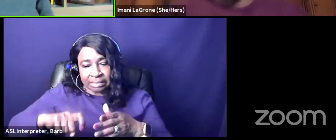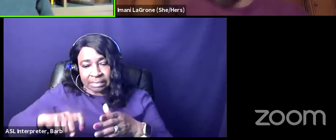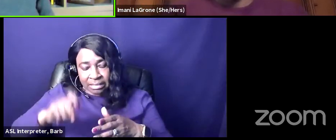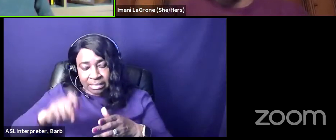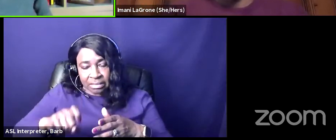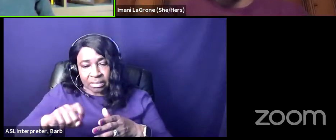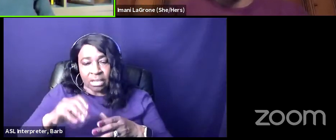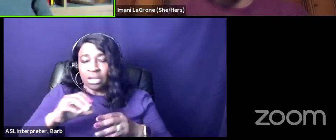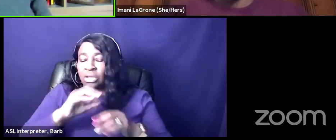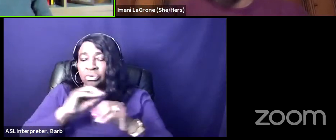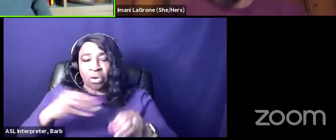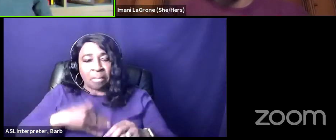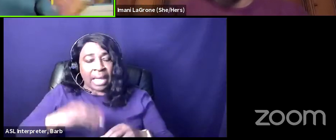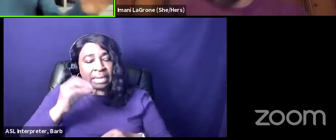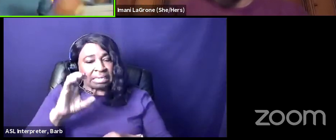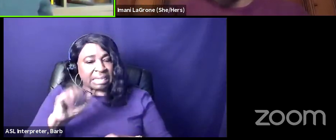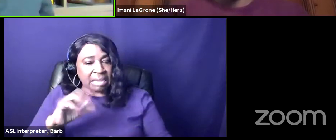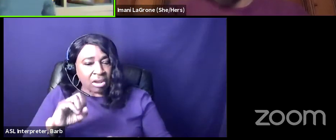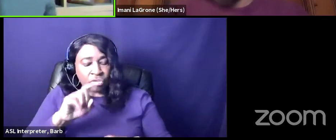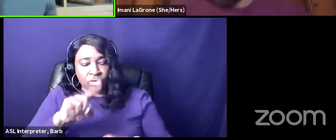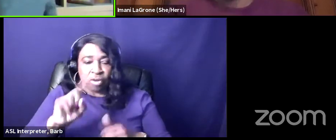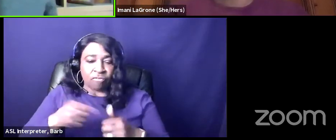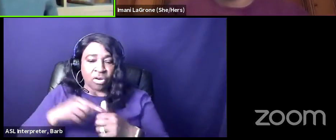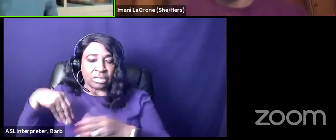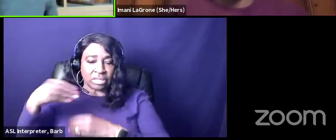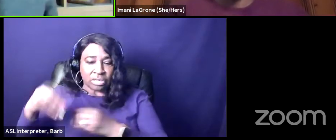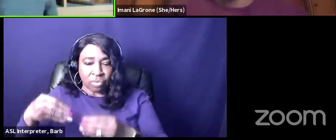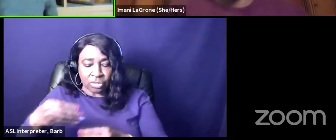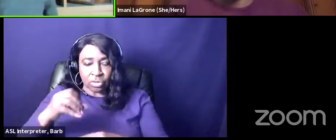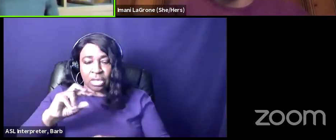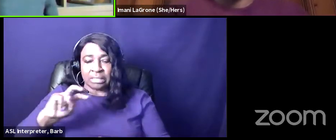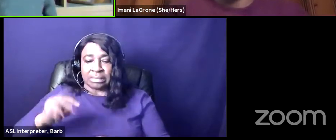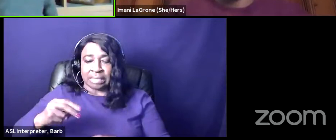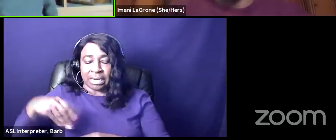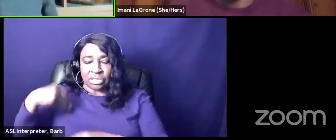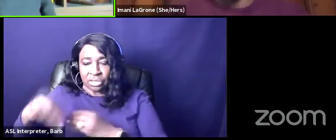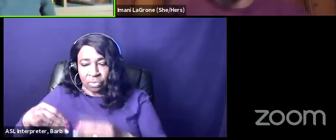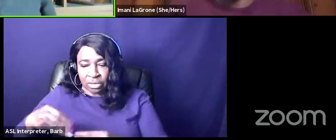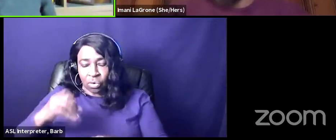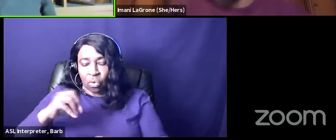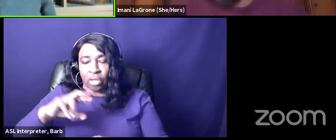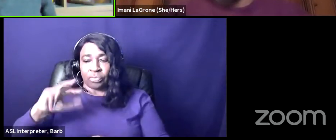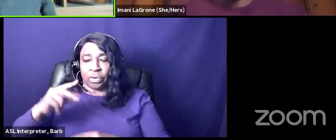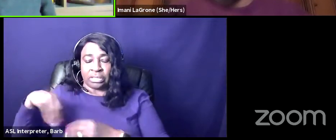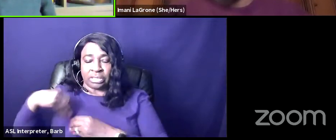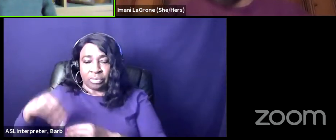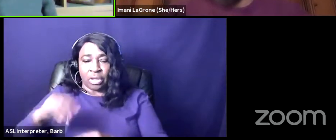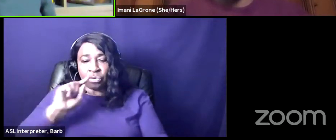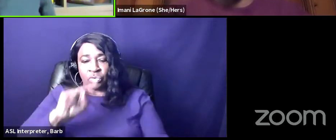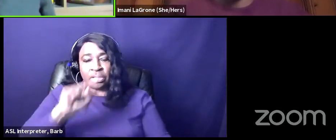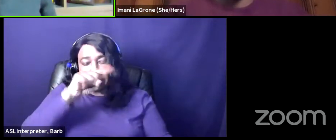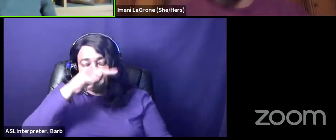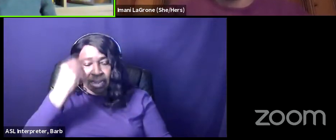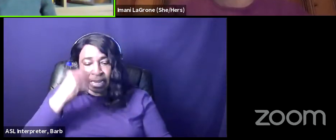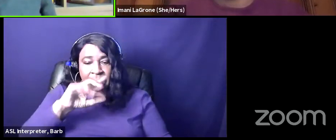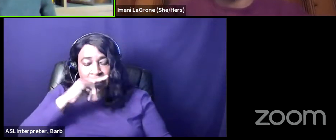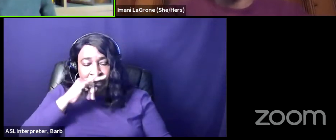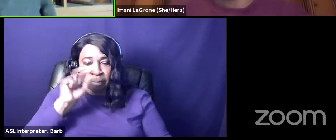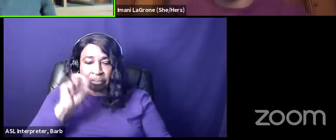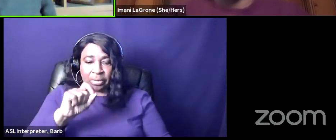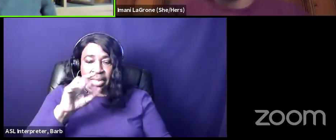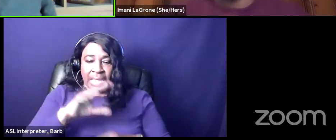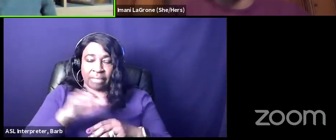first generation or second generation or third generation it's like you're the black kids at this prestigious hwcu